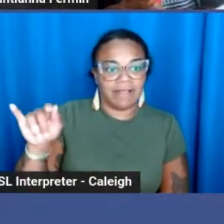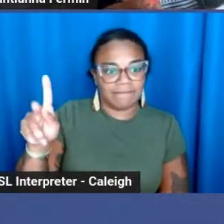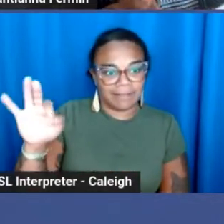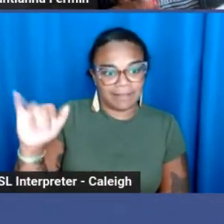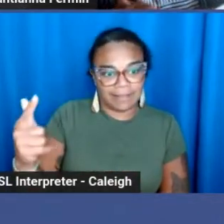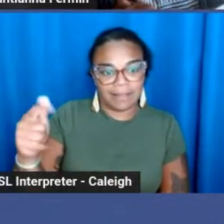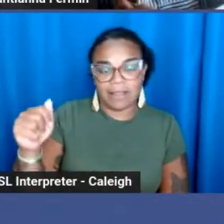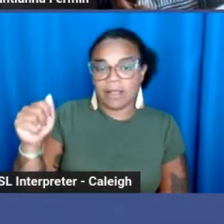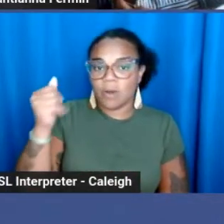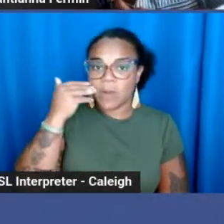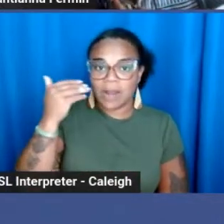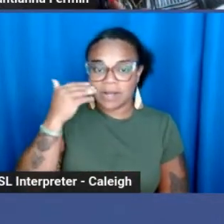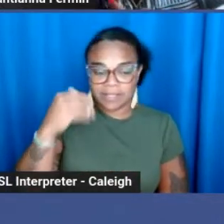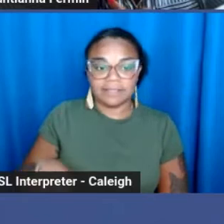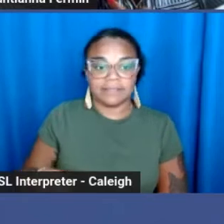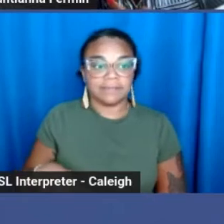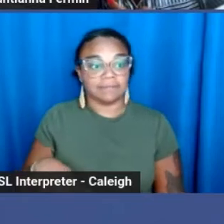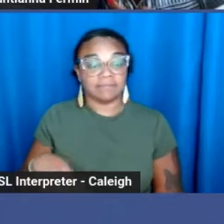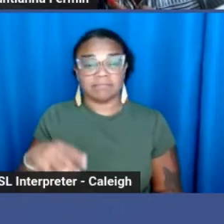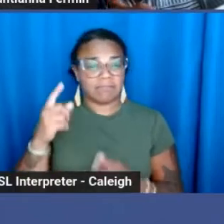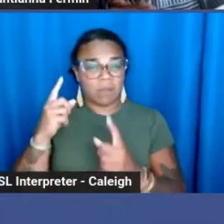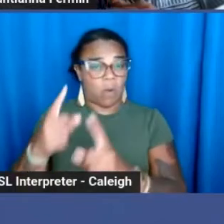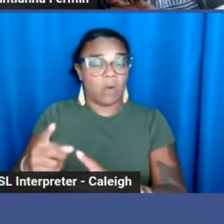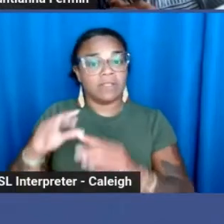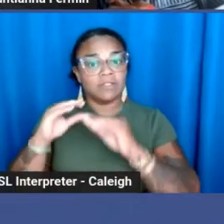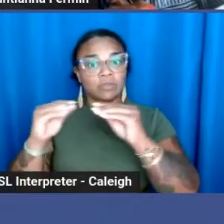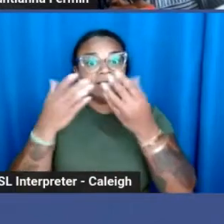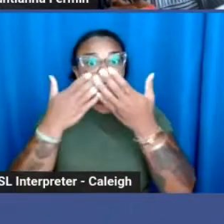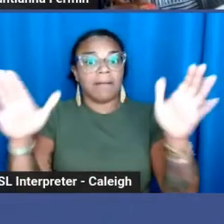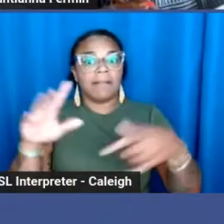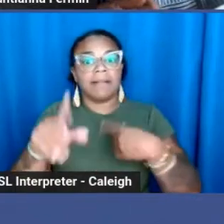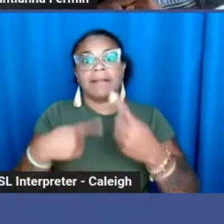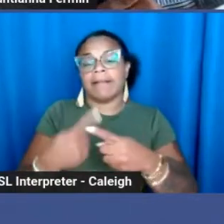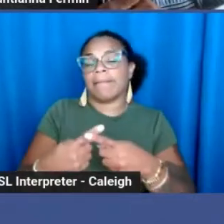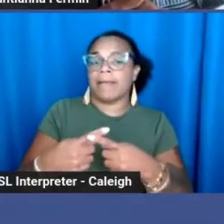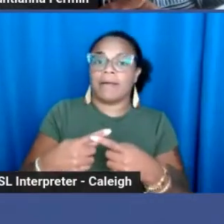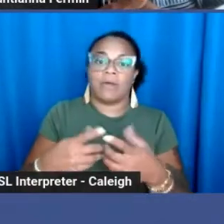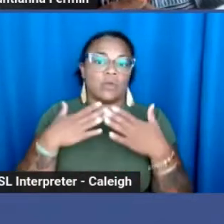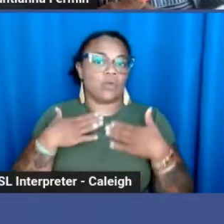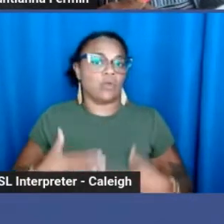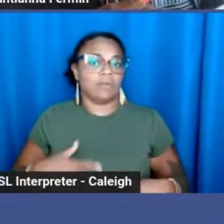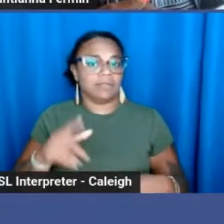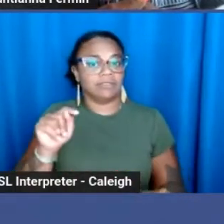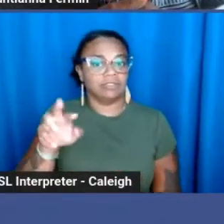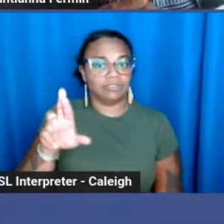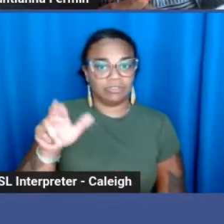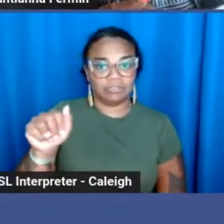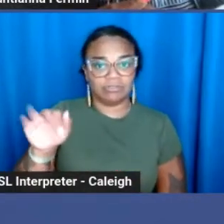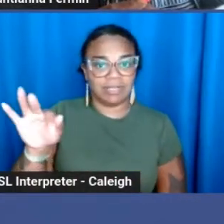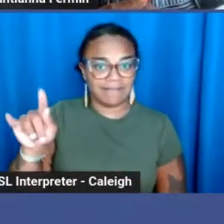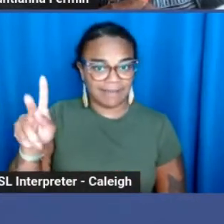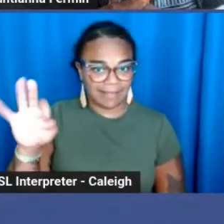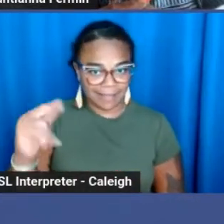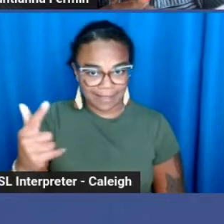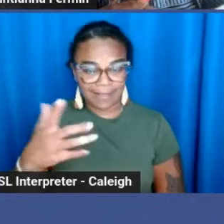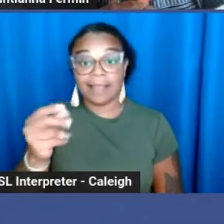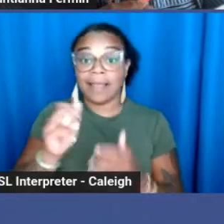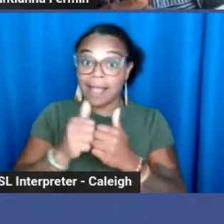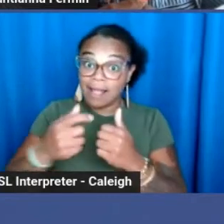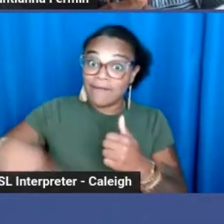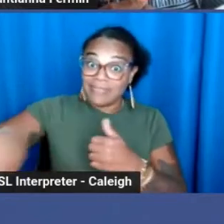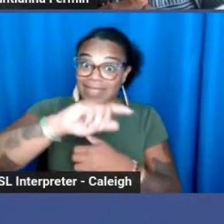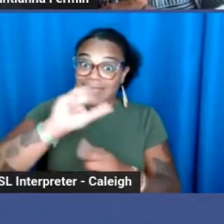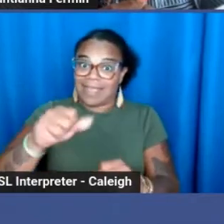Designed to educate the public about human trafficking and the role they can play in preventing